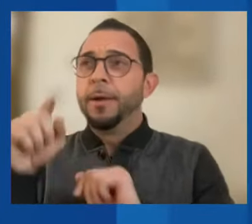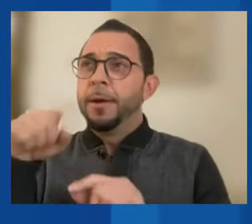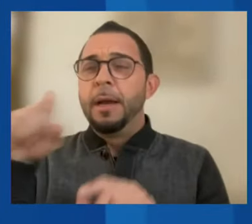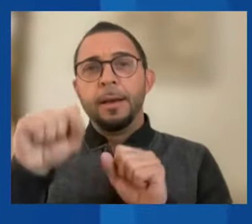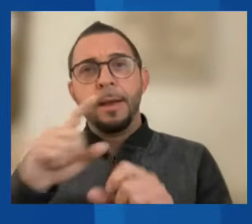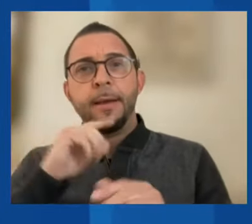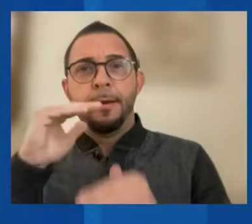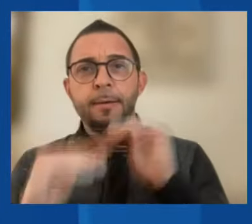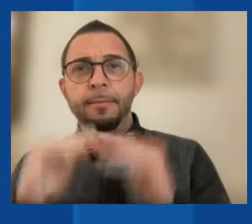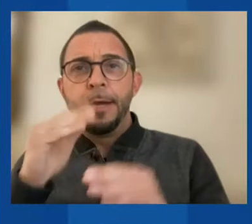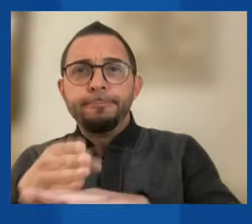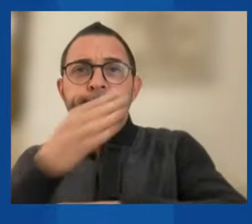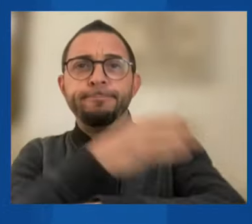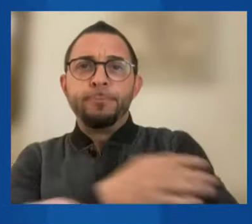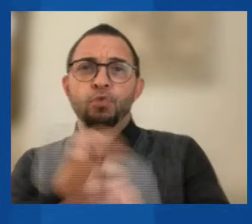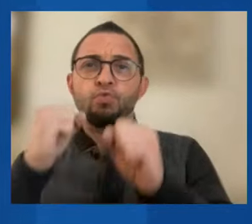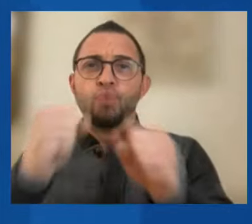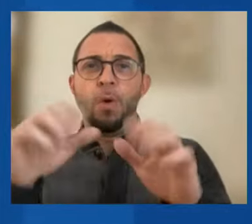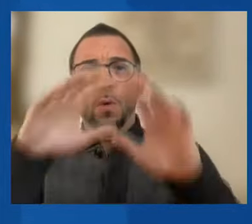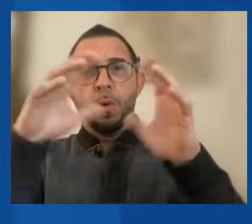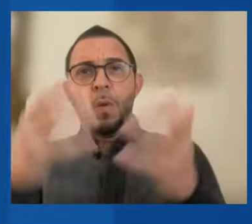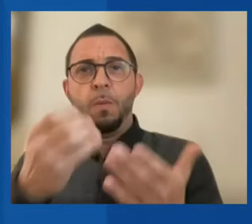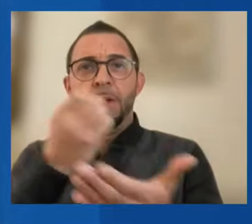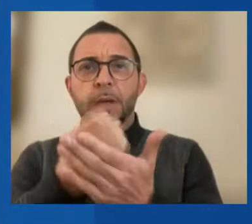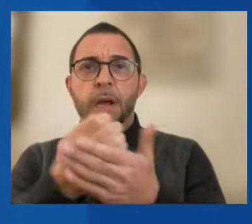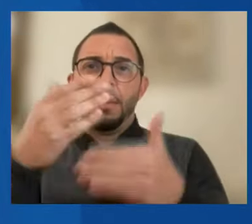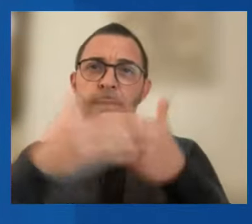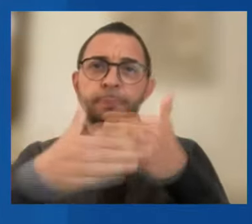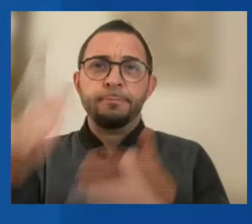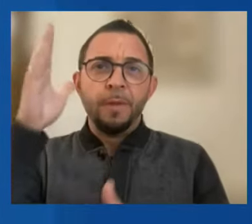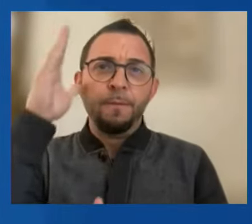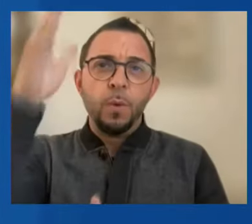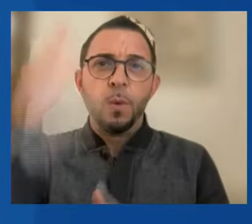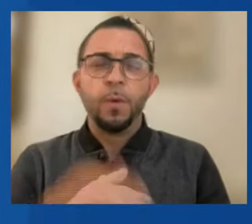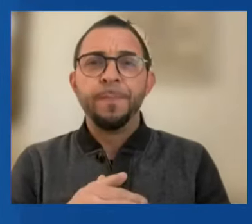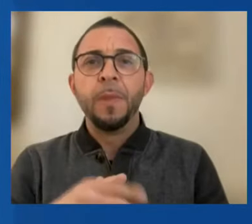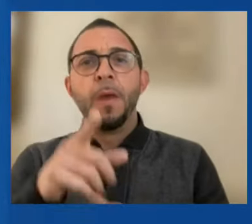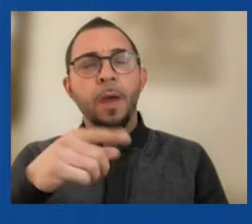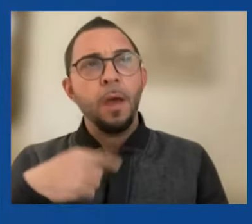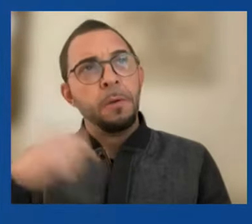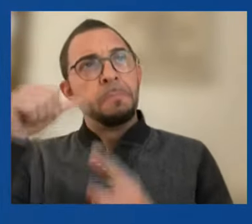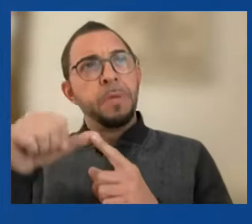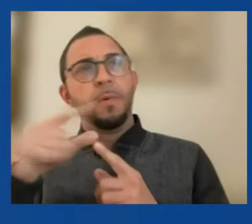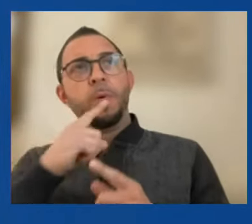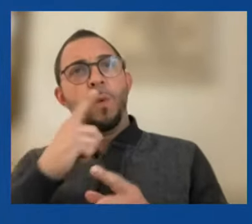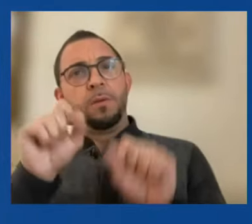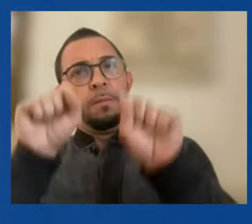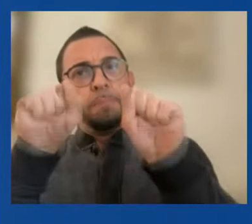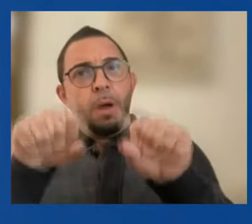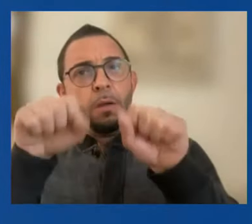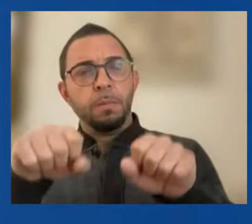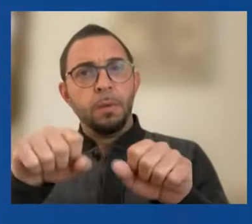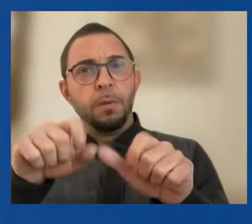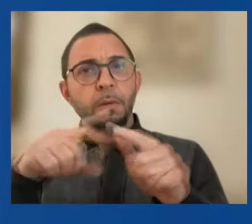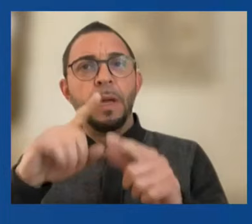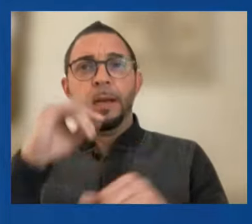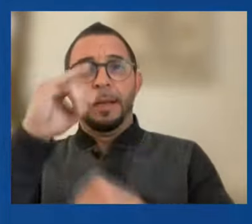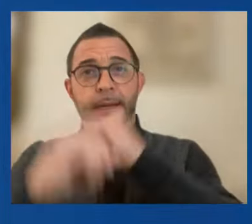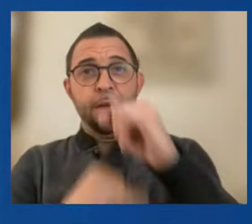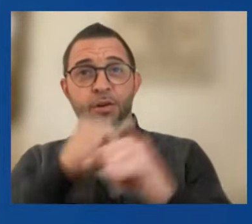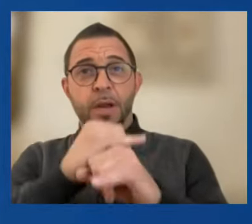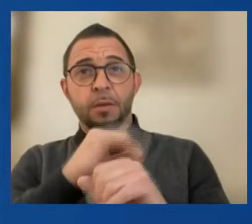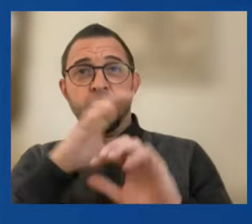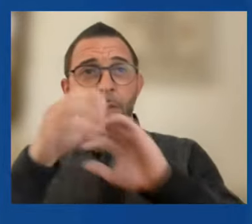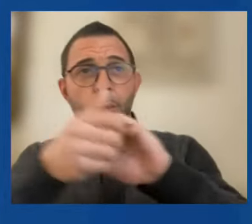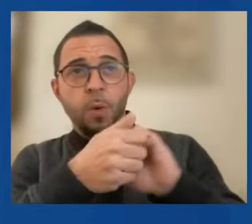economy in the years ahead. And you reminded us of what is possible when international cooperation is directed at addressing both